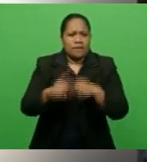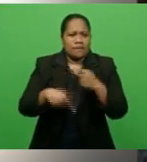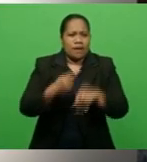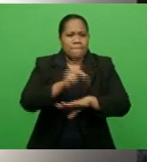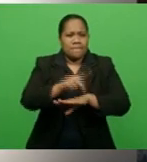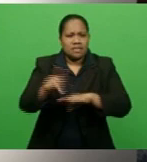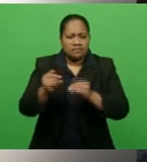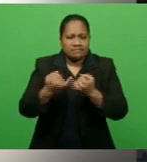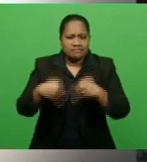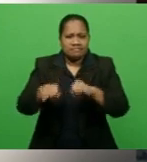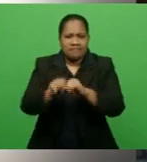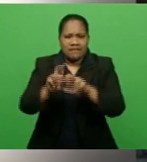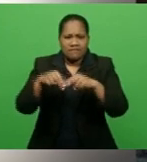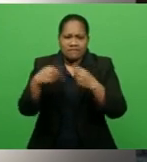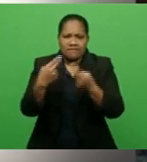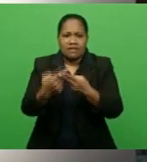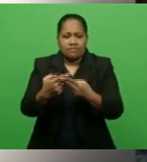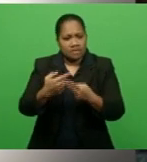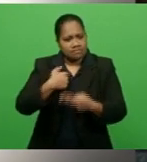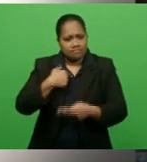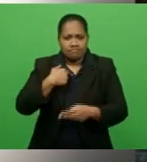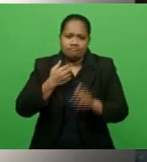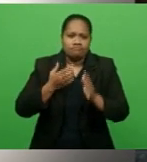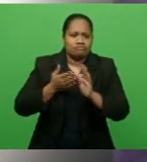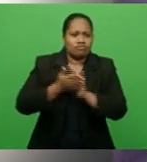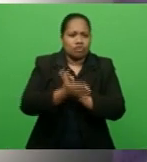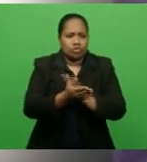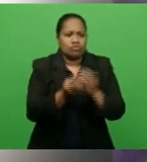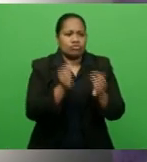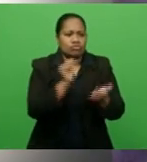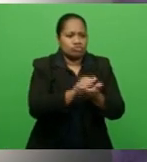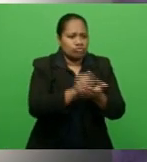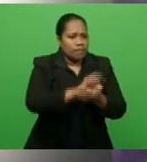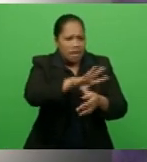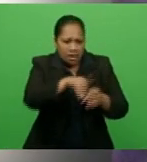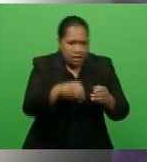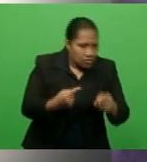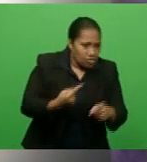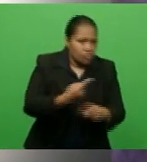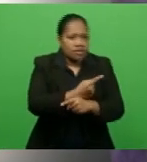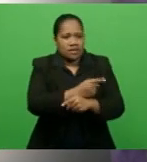to go to the grocery store every week, almost every day.